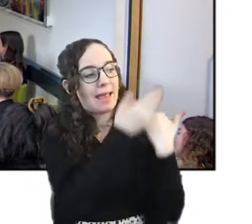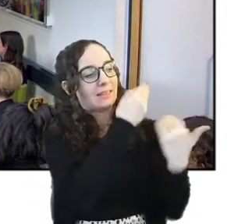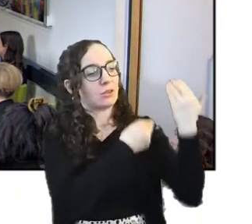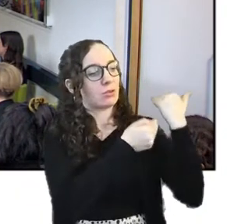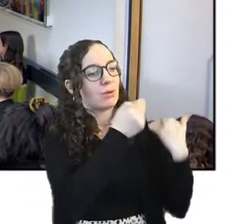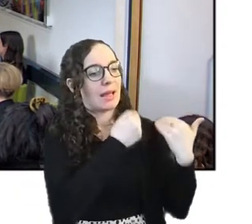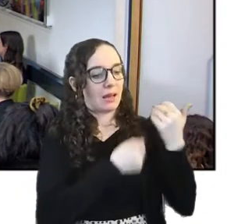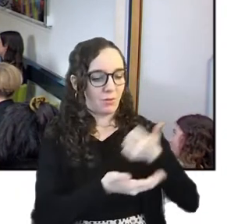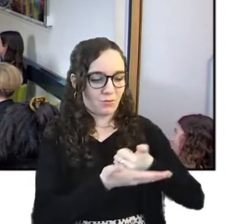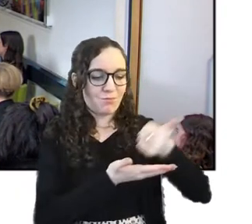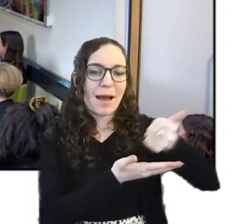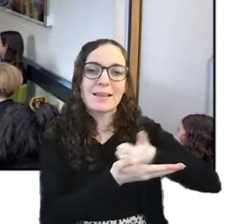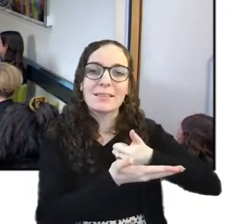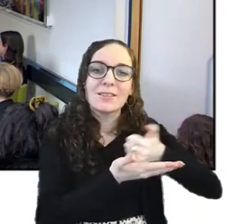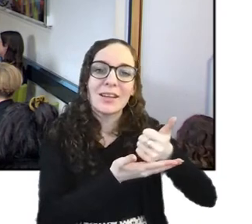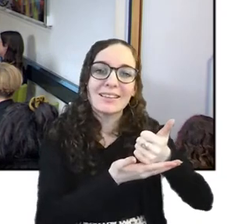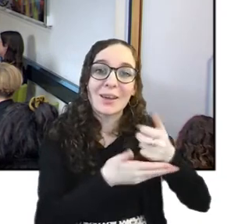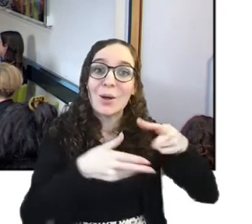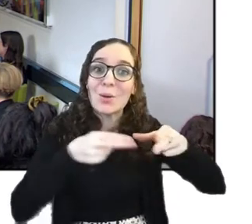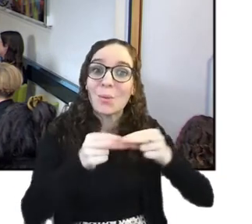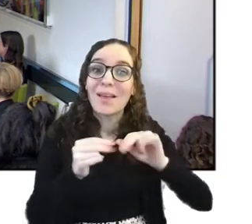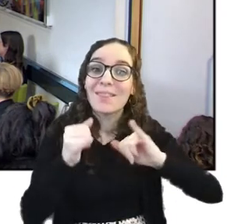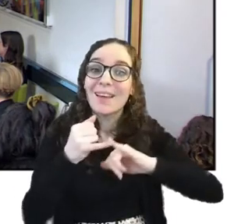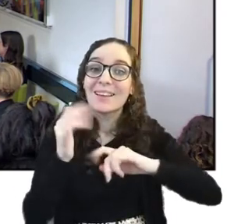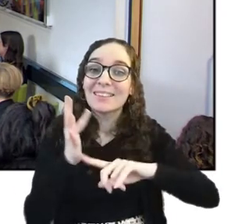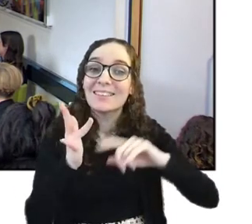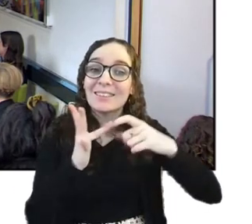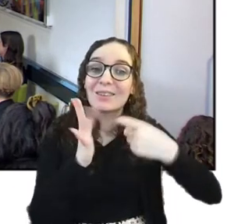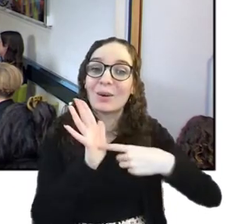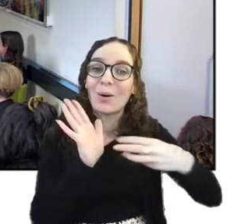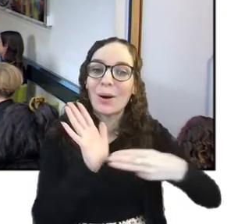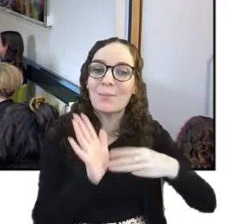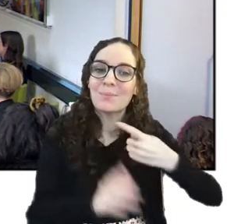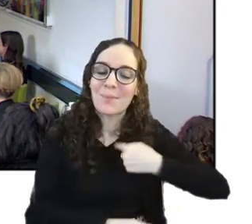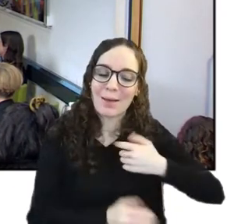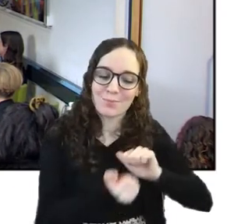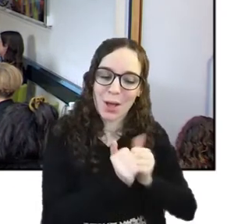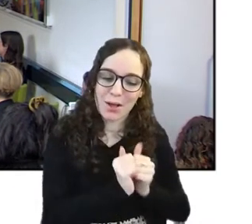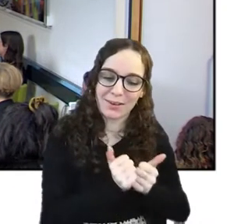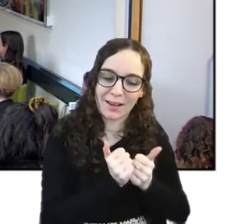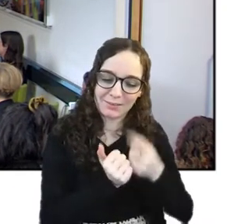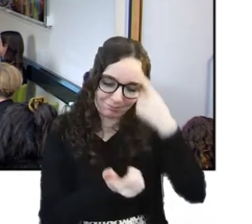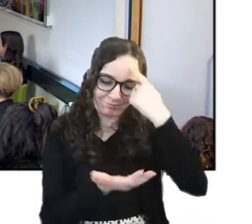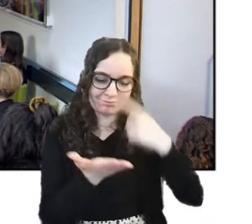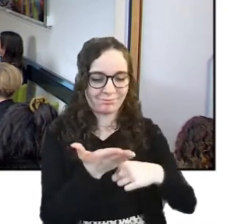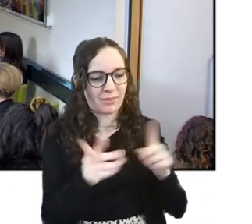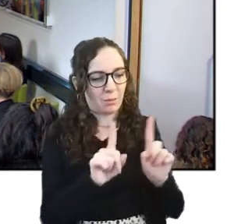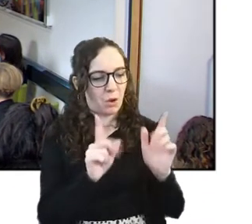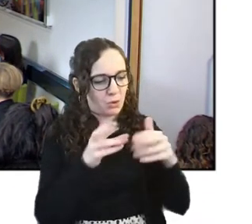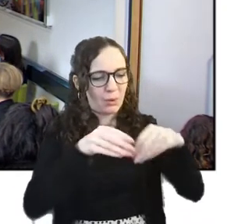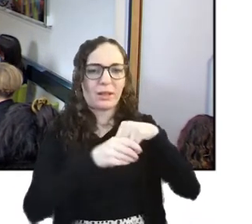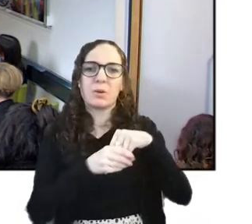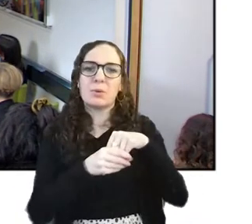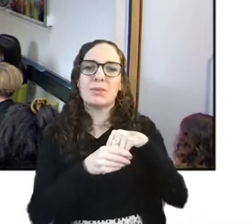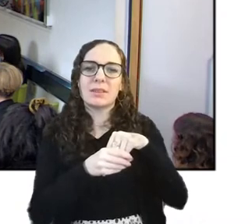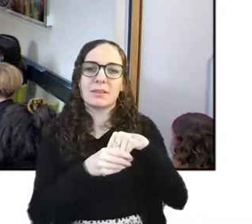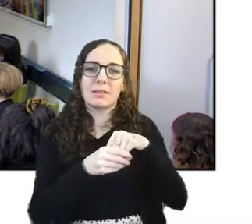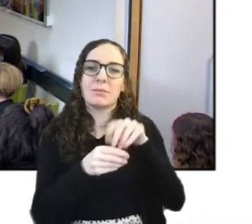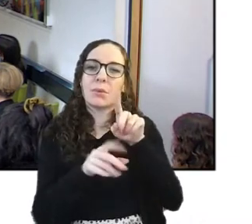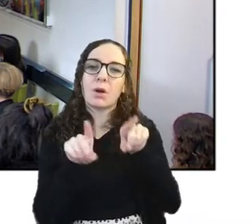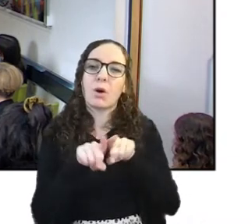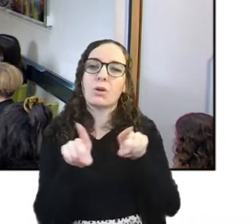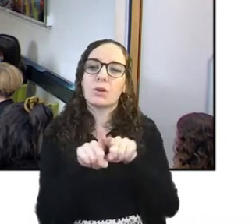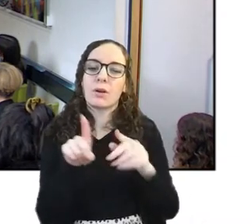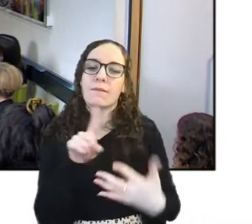messages uh with storm and deciding what to include but also finding out this um kind of